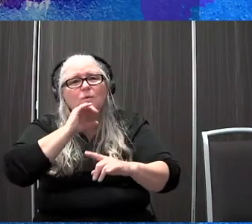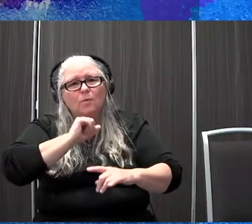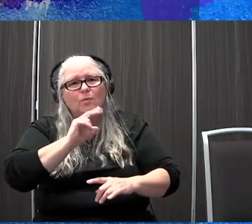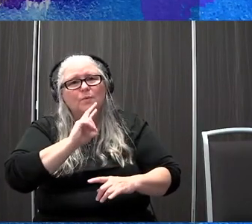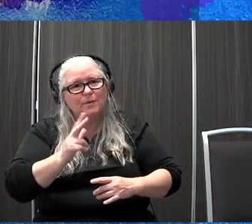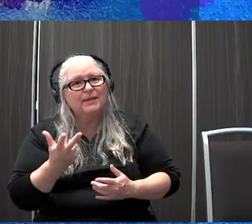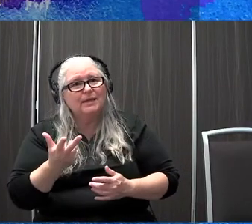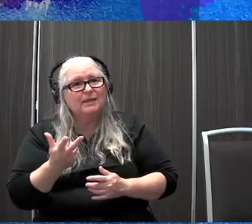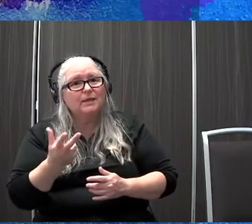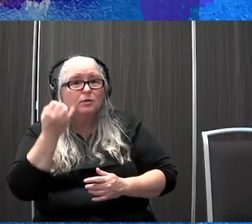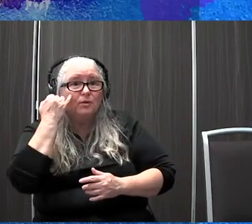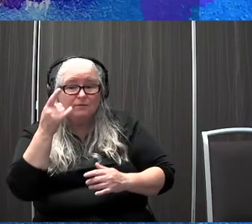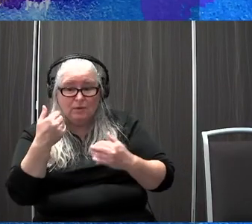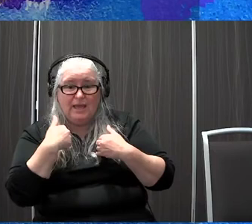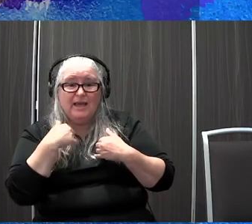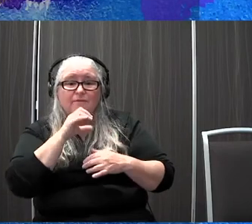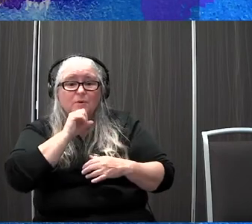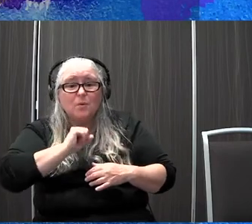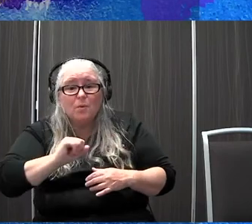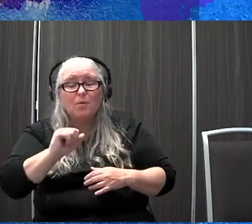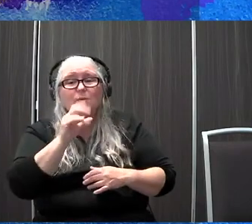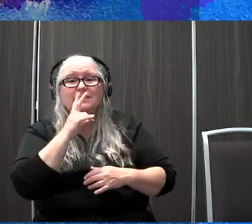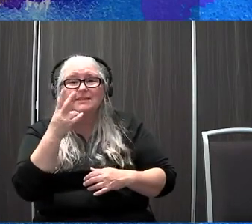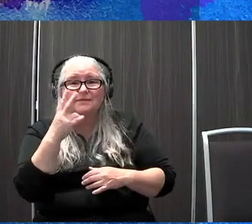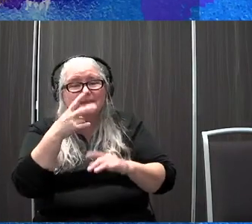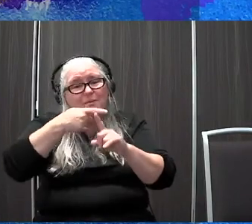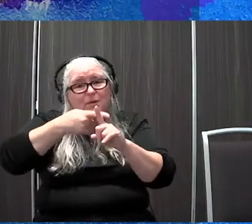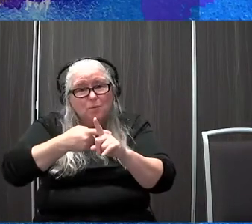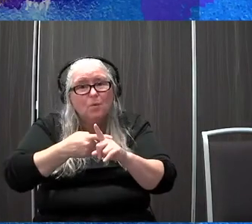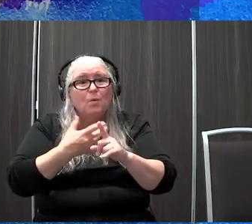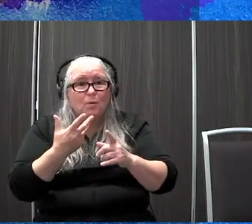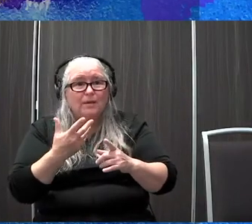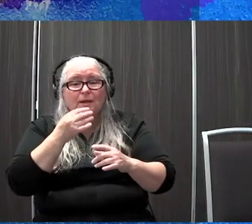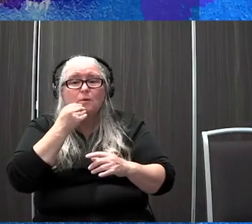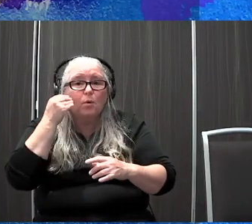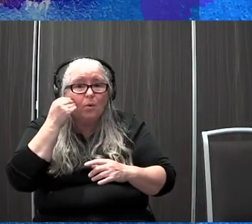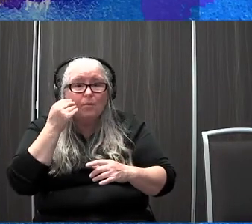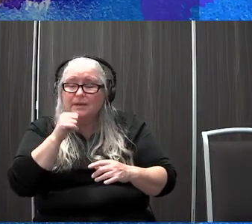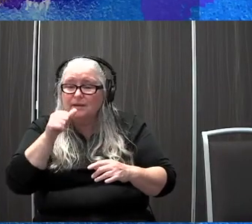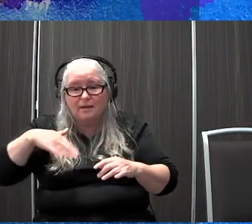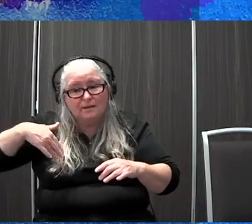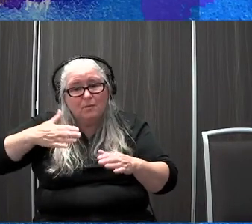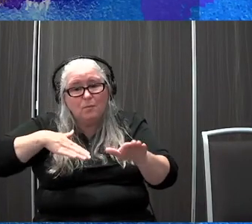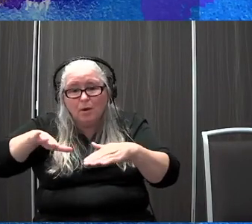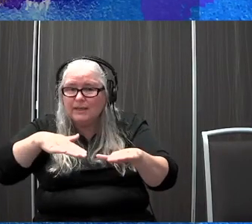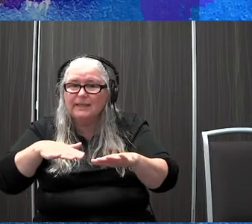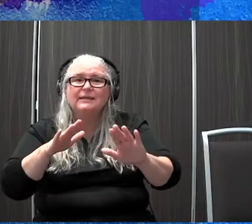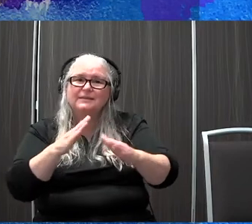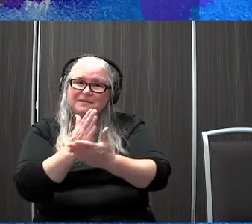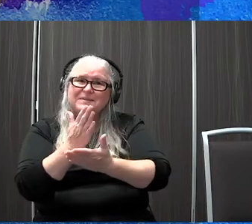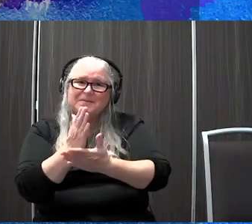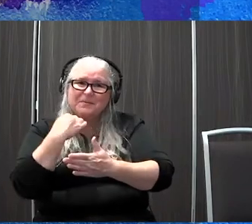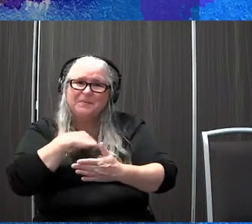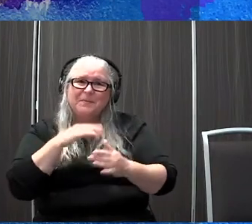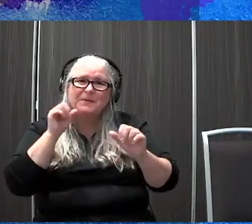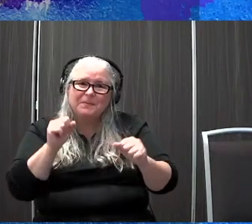a little one at home who's 17 months old and they're not walking yet, we will get them there. They can do this. And so even though they have difficulty with vision and